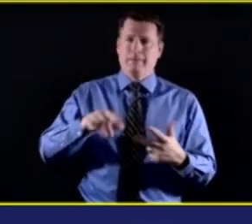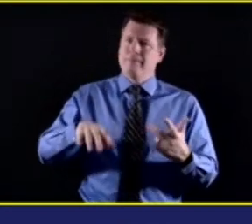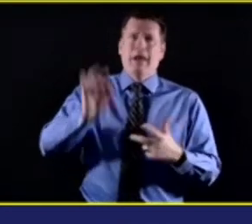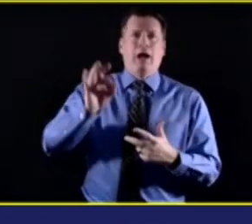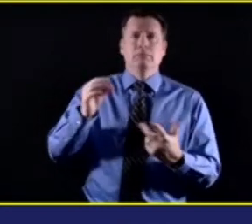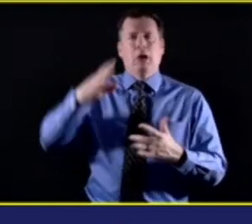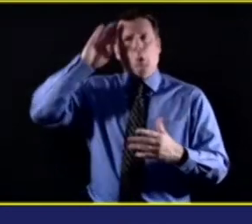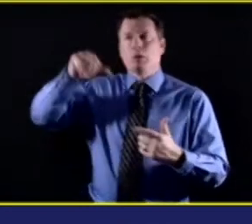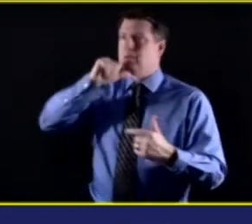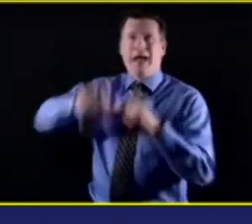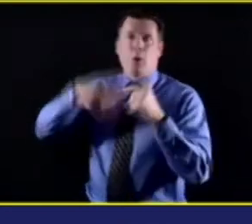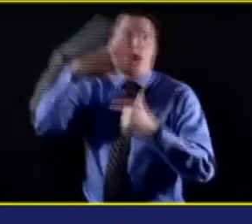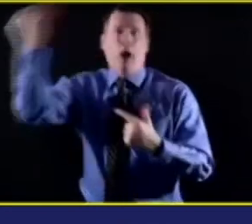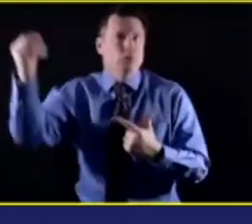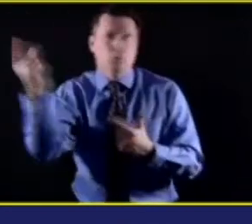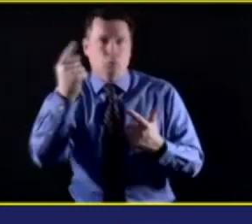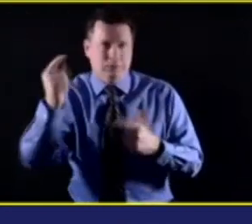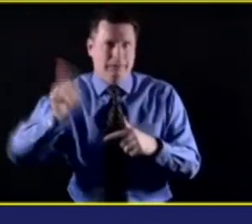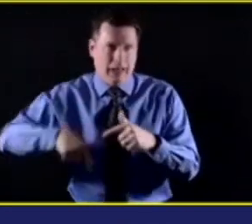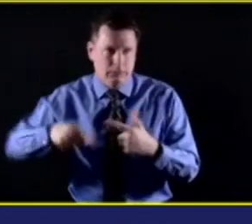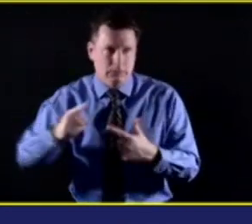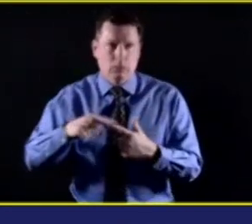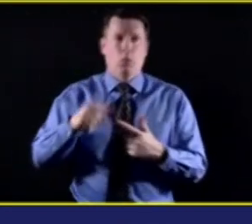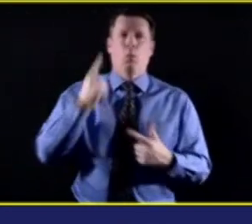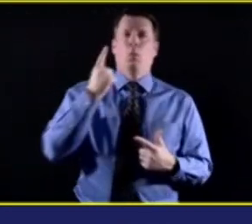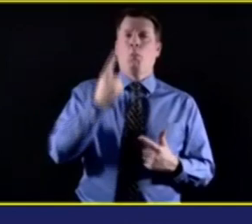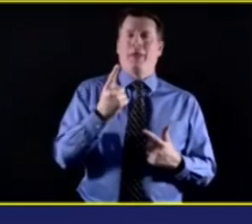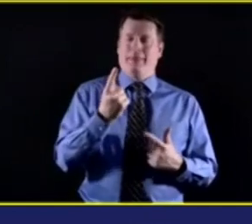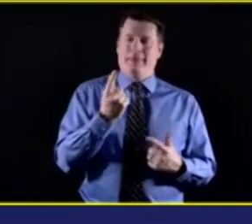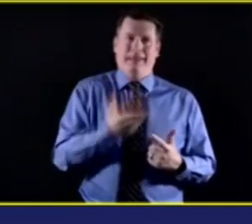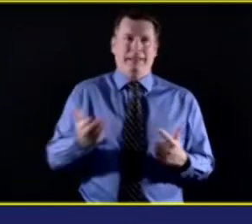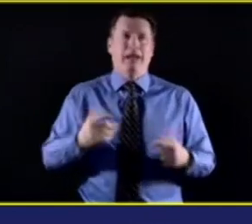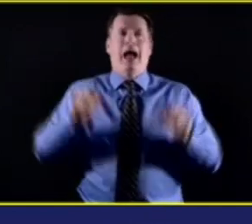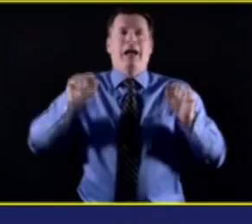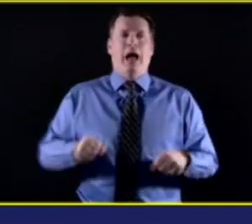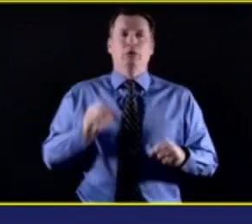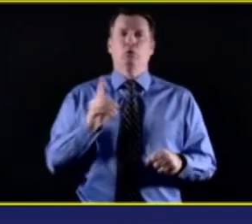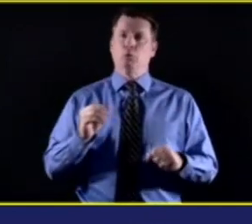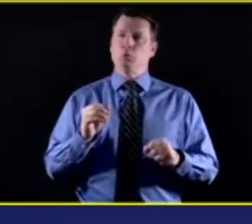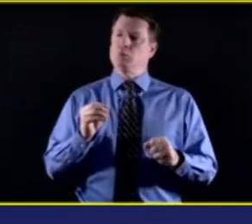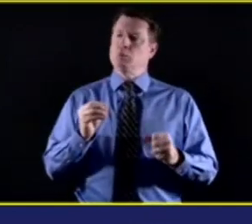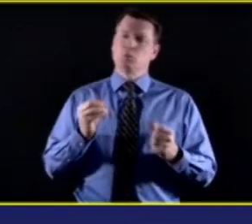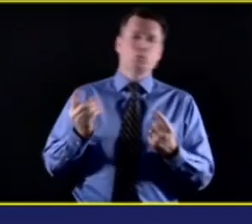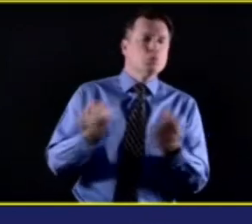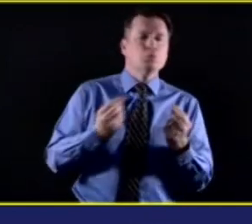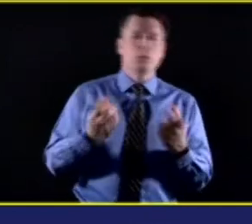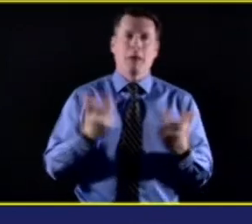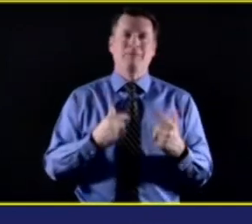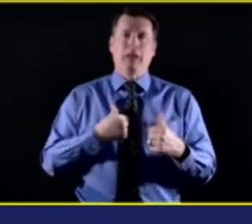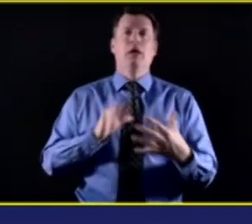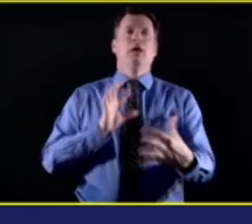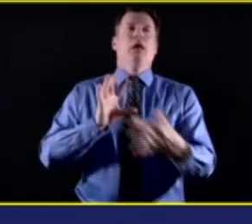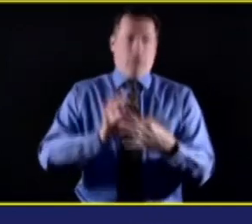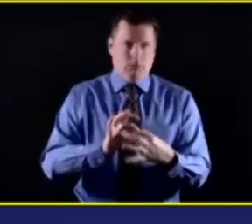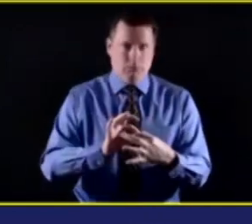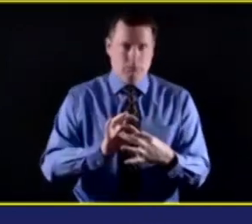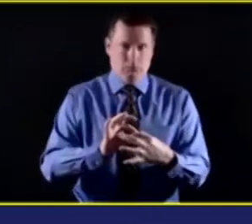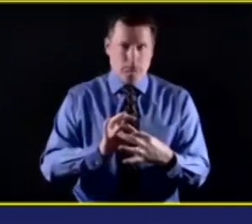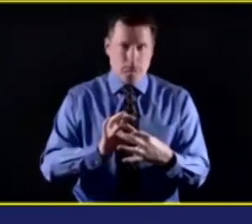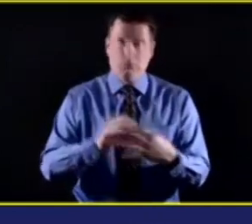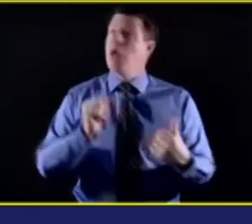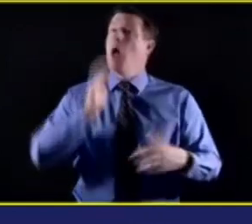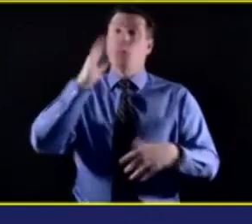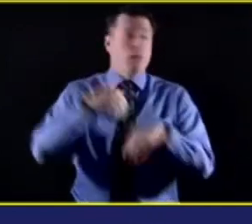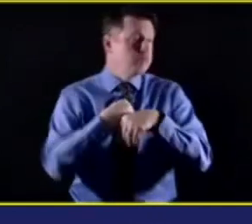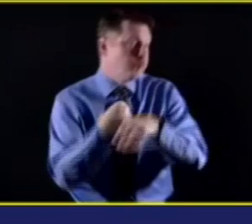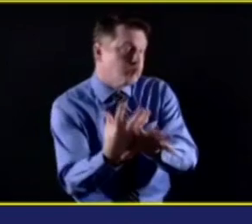you? So is that making more telephone calls? Is that trying to do video chats? Um, and then also what you're feeling